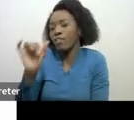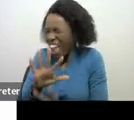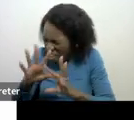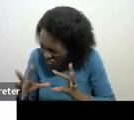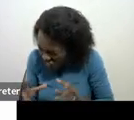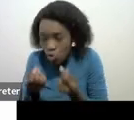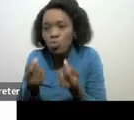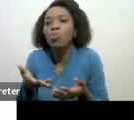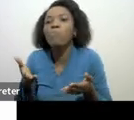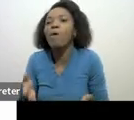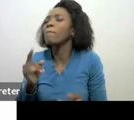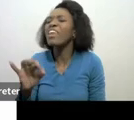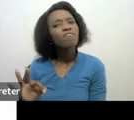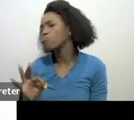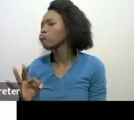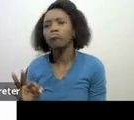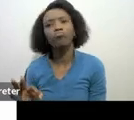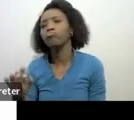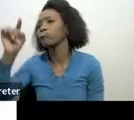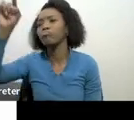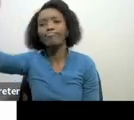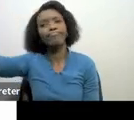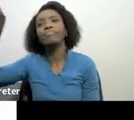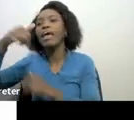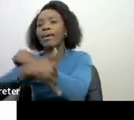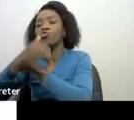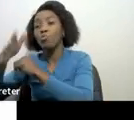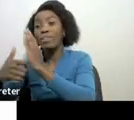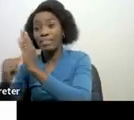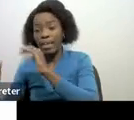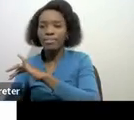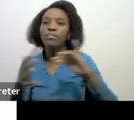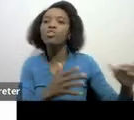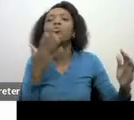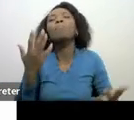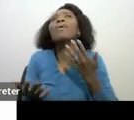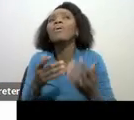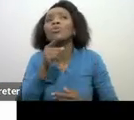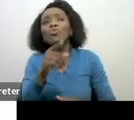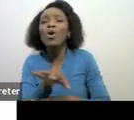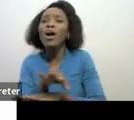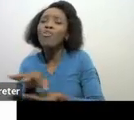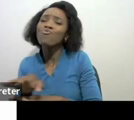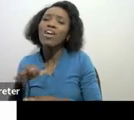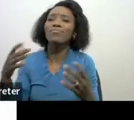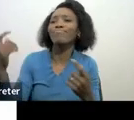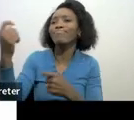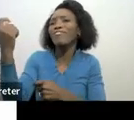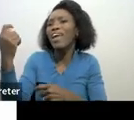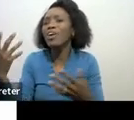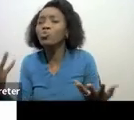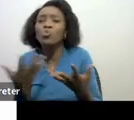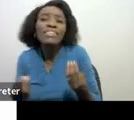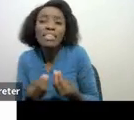thing is that you might organize a gig as well as an entertainer maybe you call one of the Nigerian performers to come